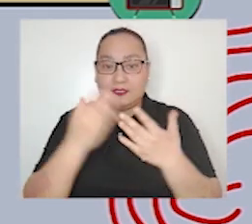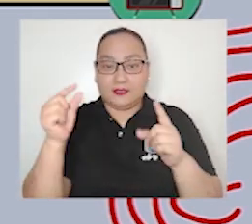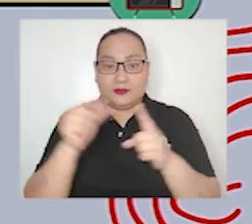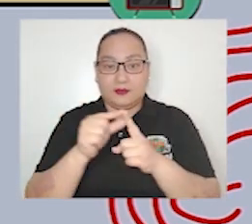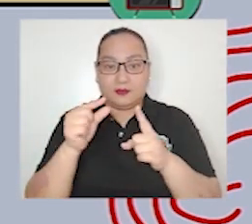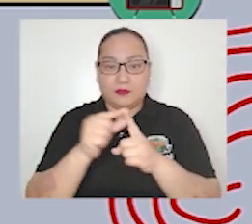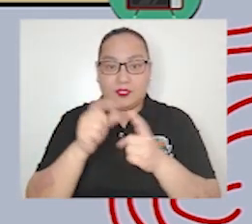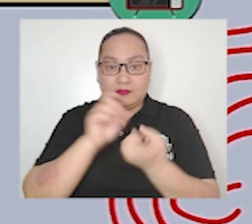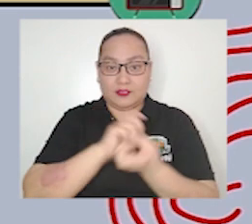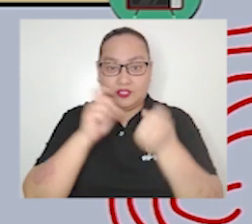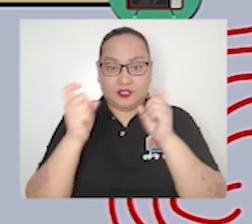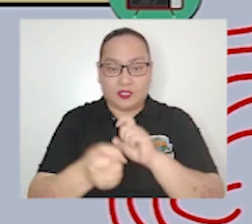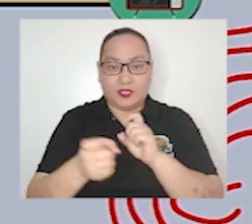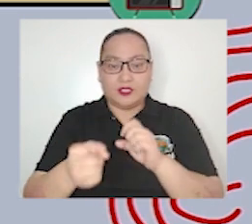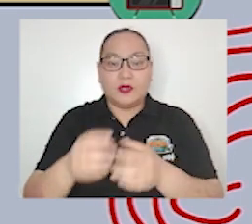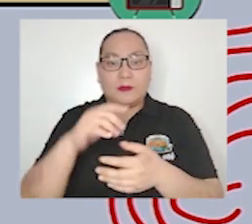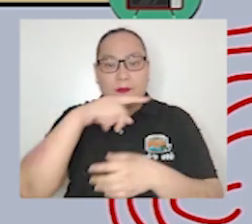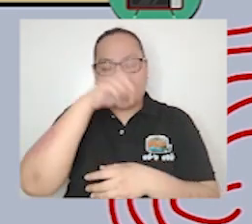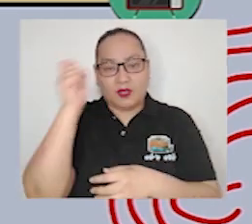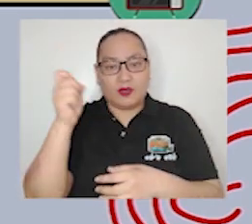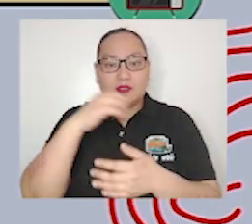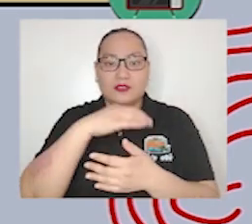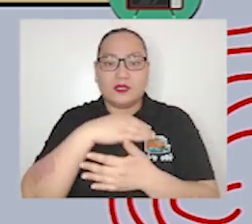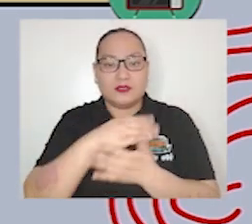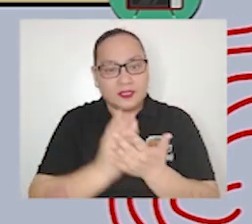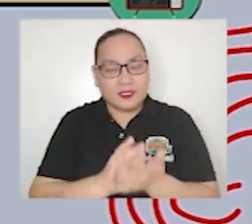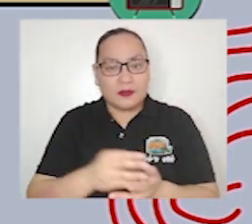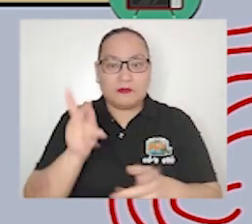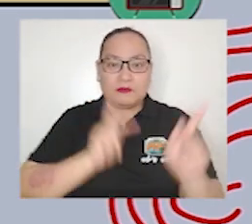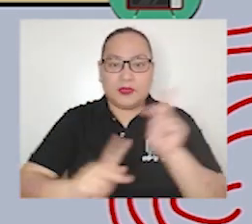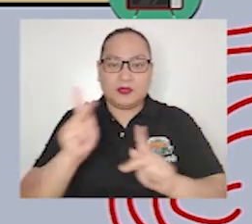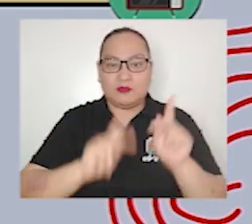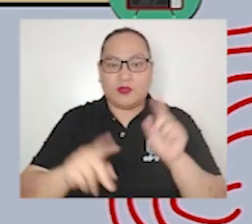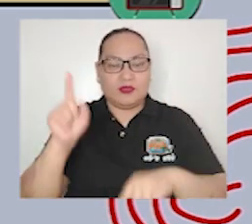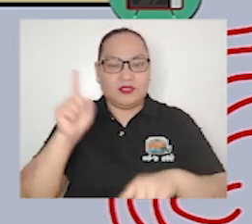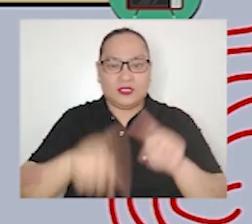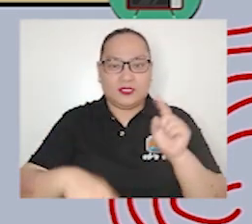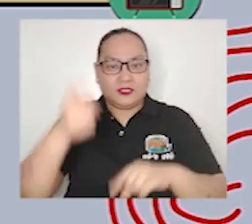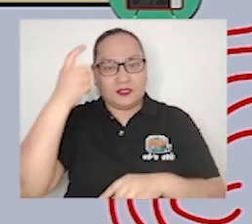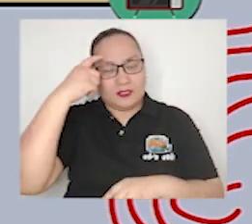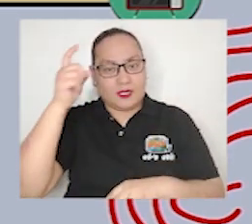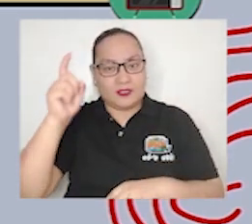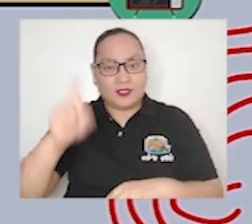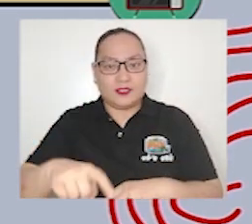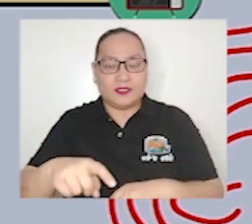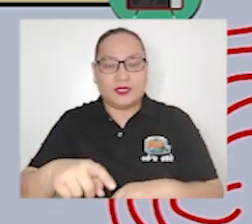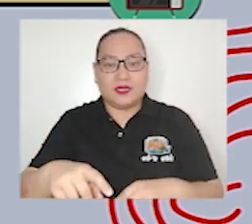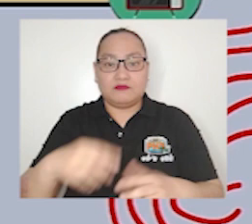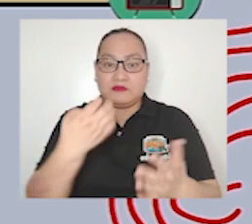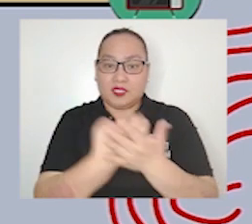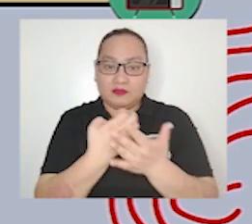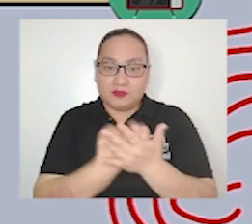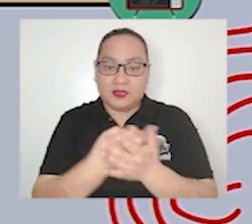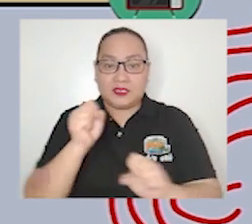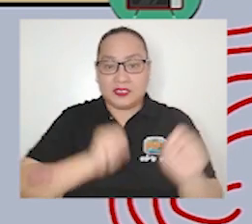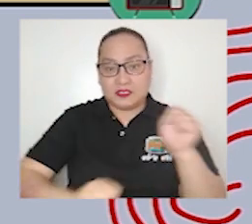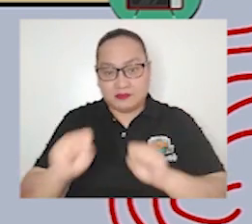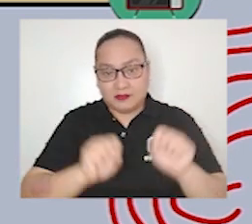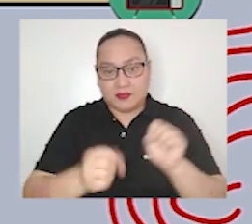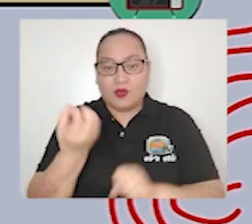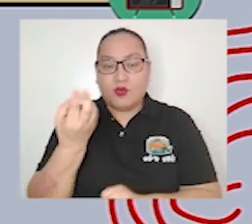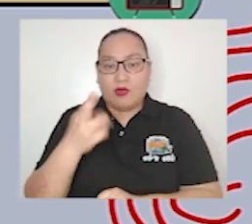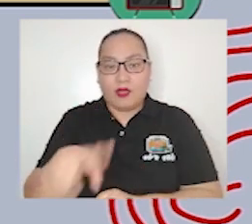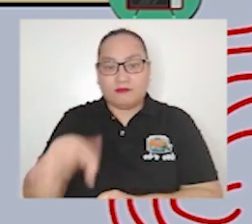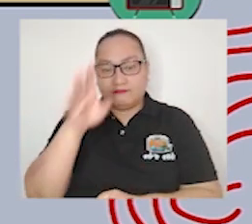meanings of economics science or invention so there's a need for them to know in